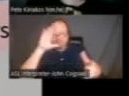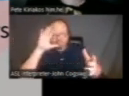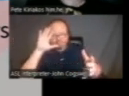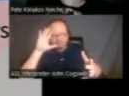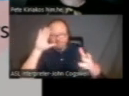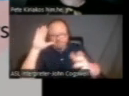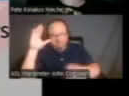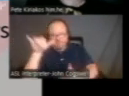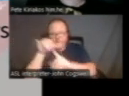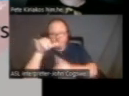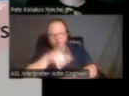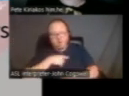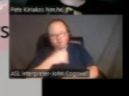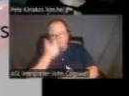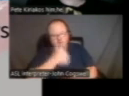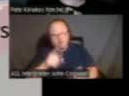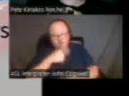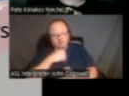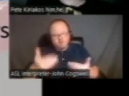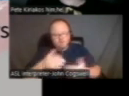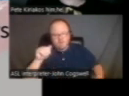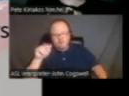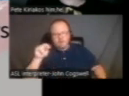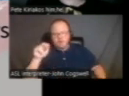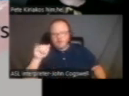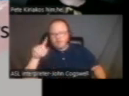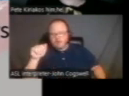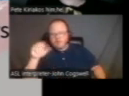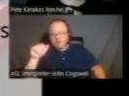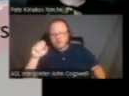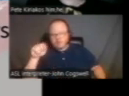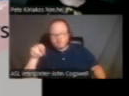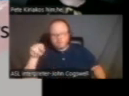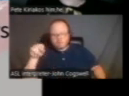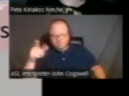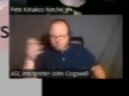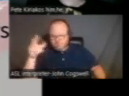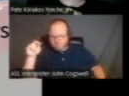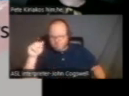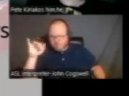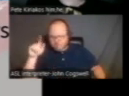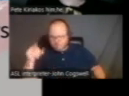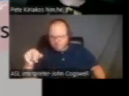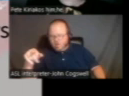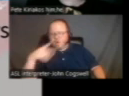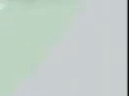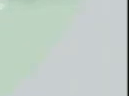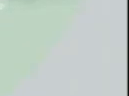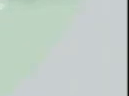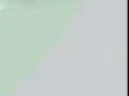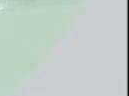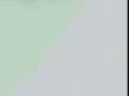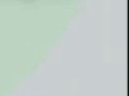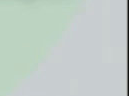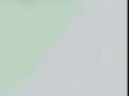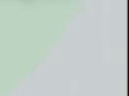And I want to introduce Nida Castro. Oops, I don't see you on here, Nida. But you're here, right? Yes, I am here. Waving. Great.